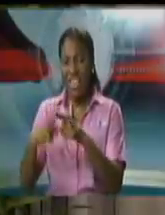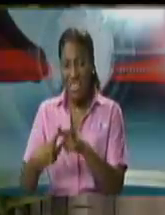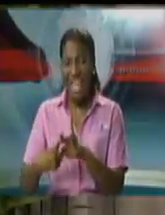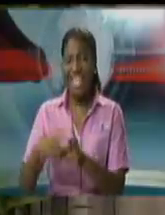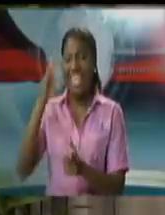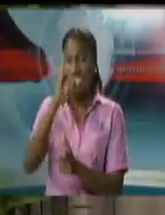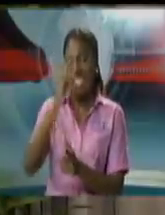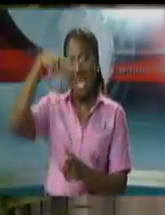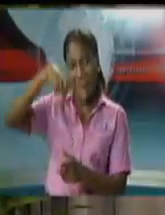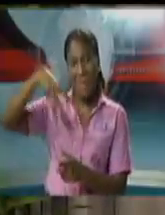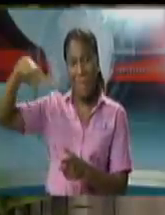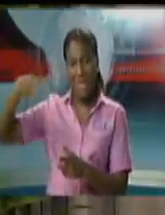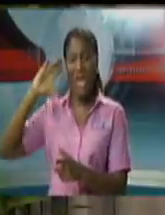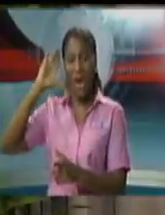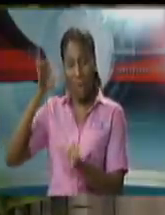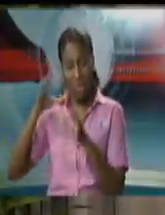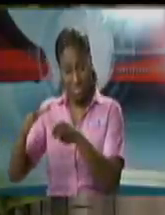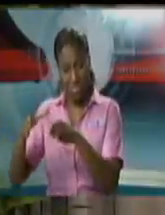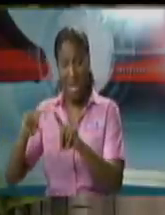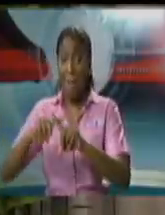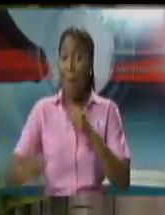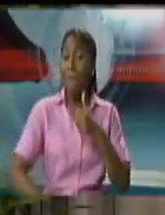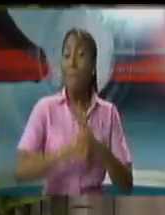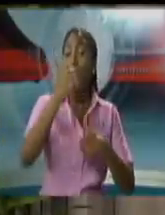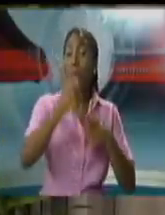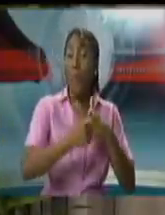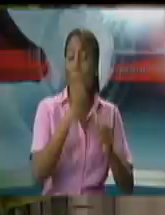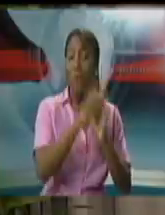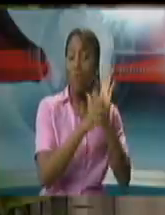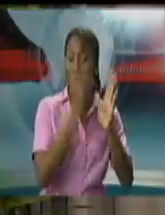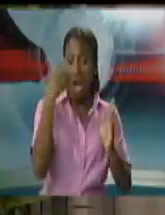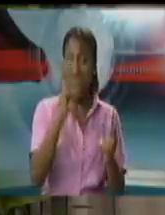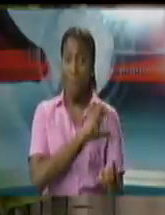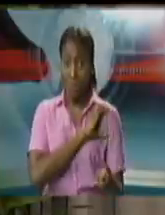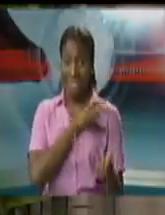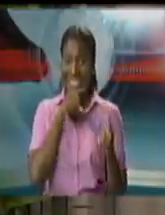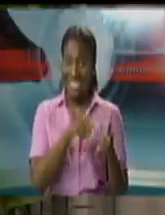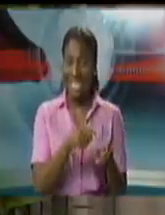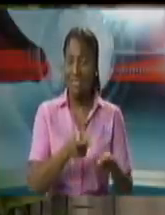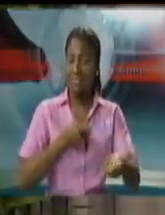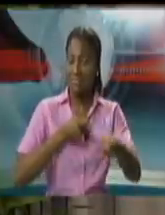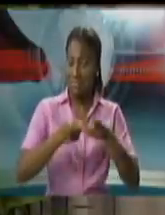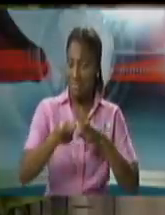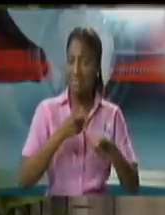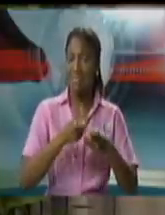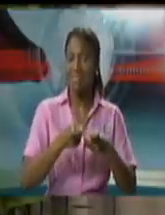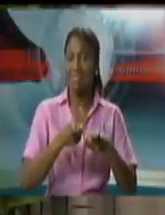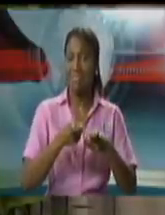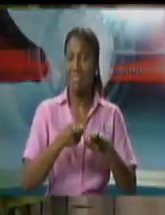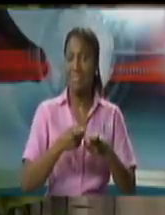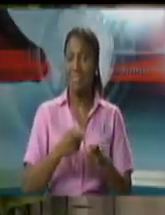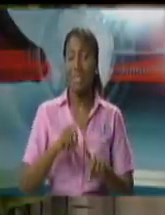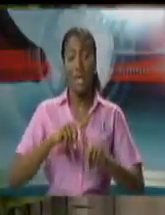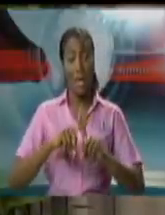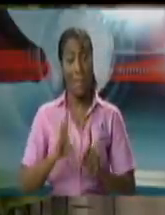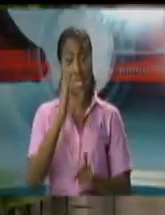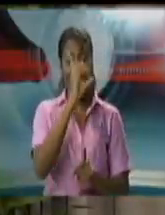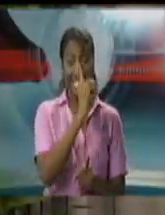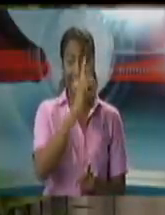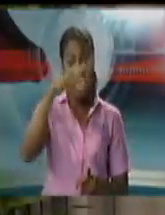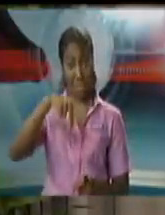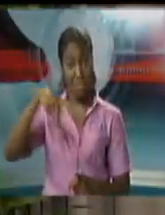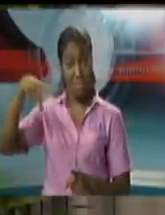In this particular case, the Honorable DPP and his team of officers have come into forefront